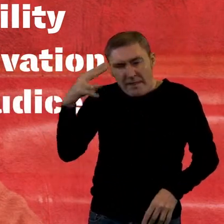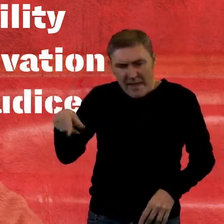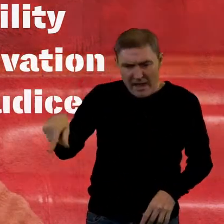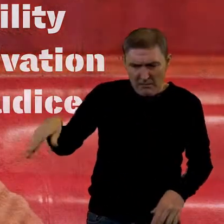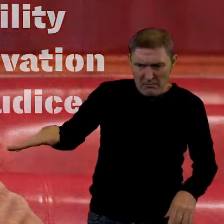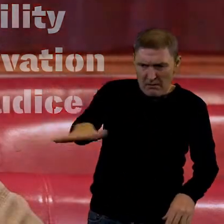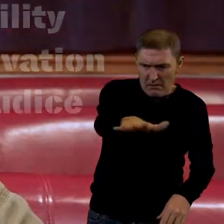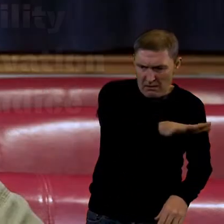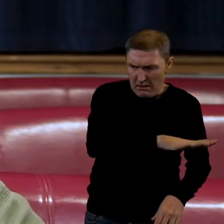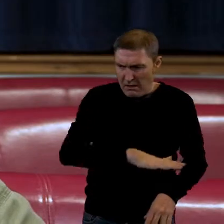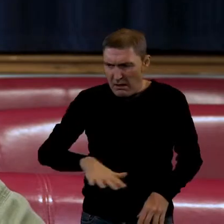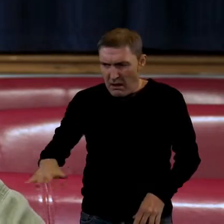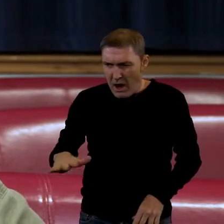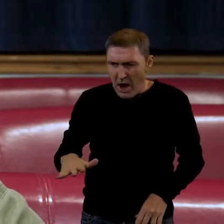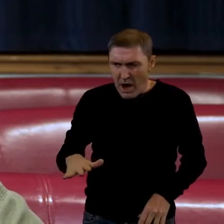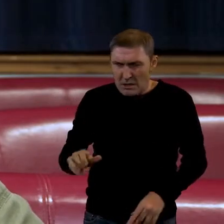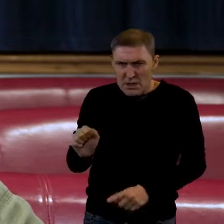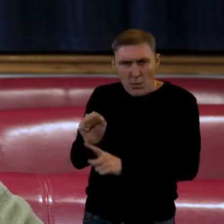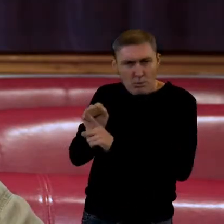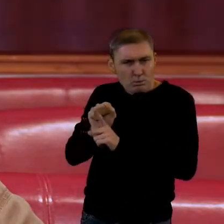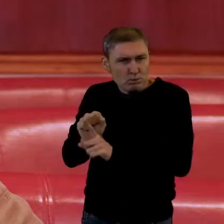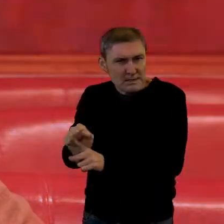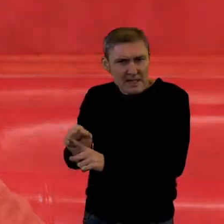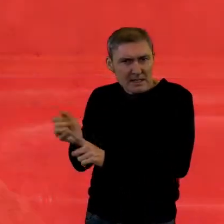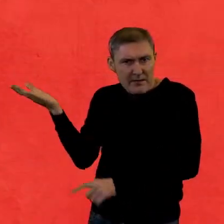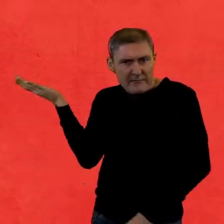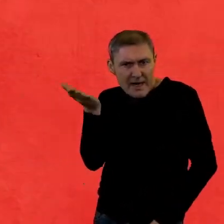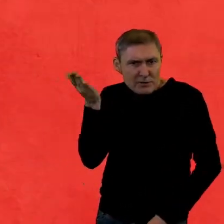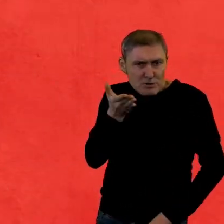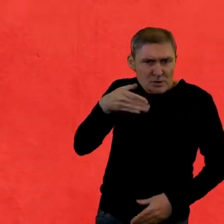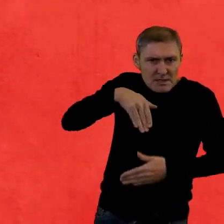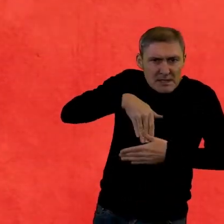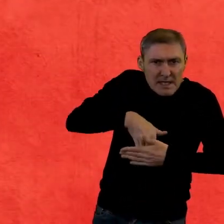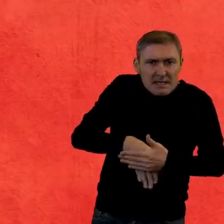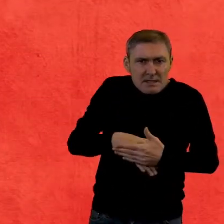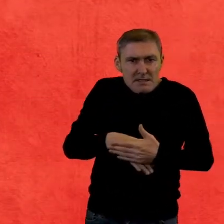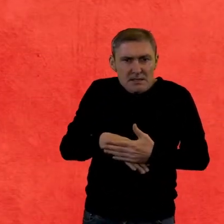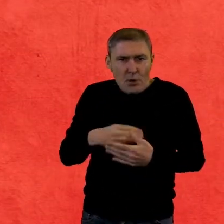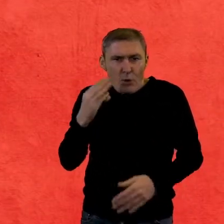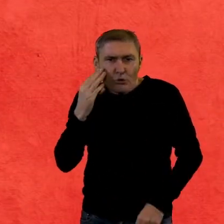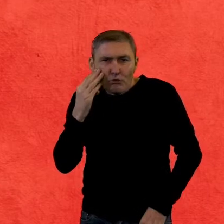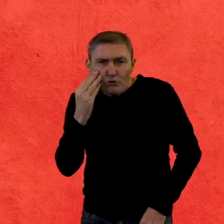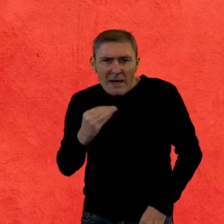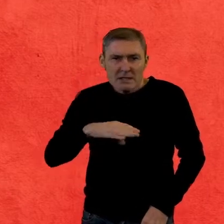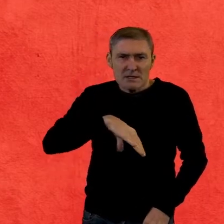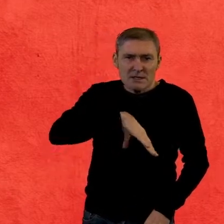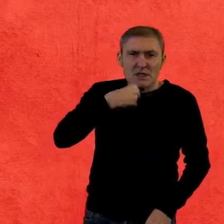characteristics. Now those protected characteristics are race, transgender,